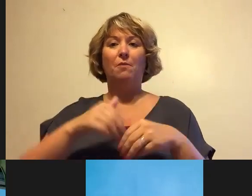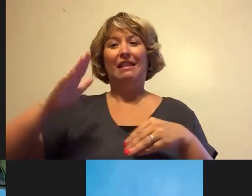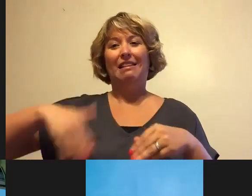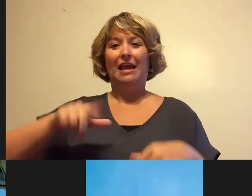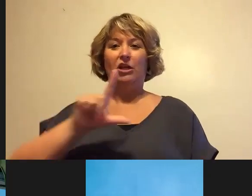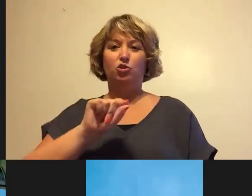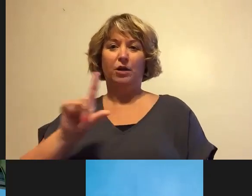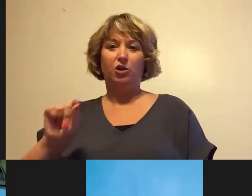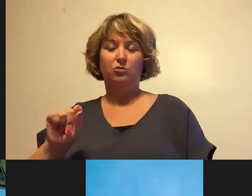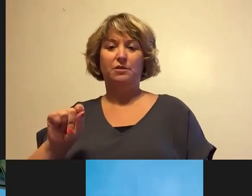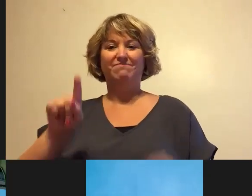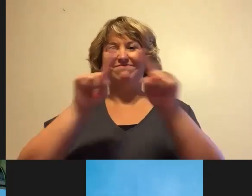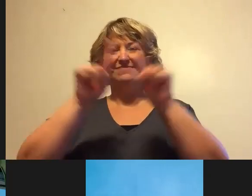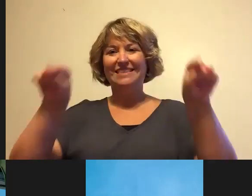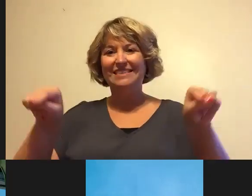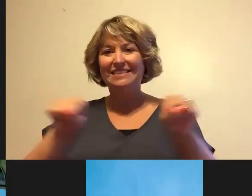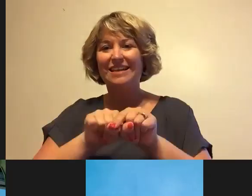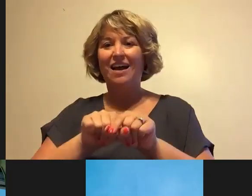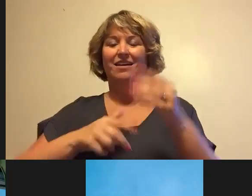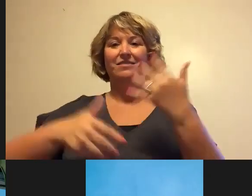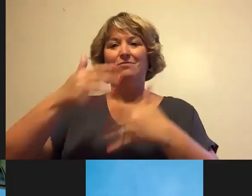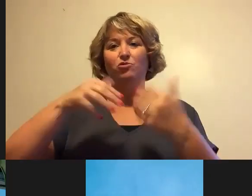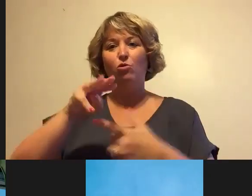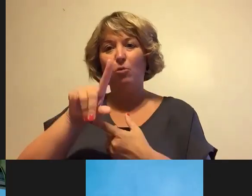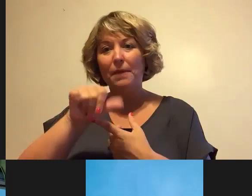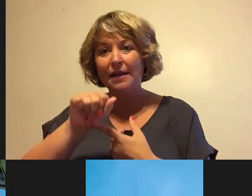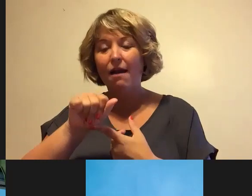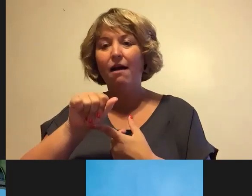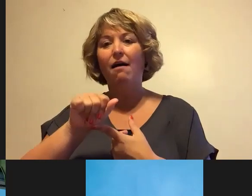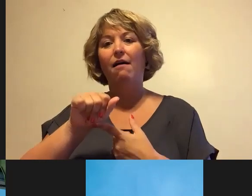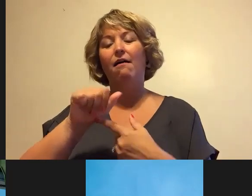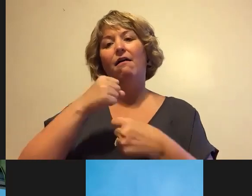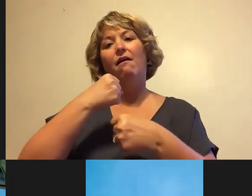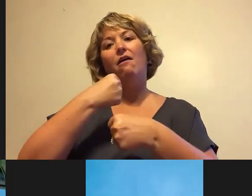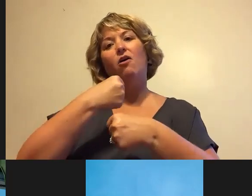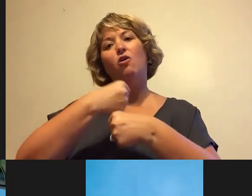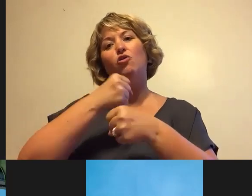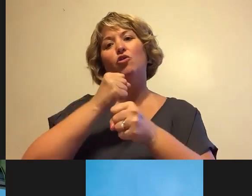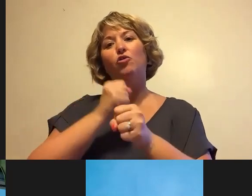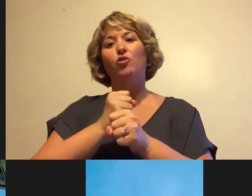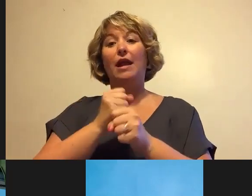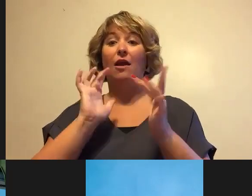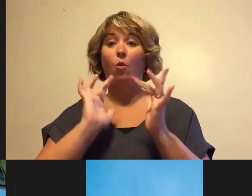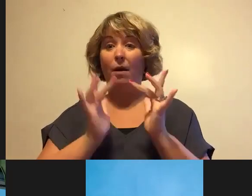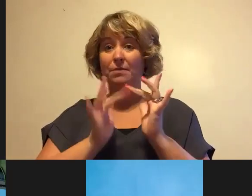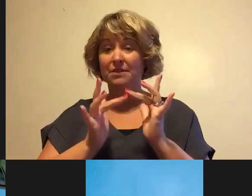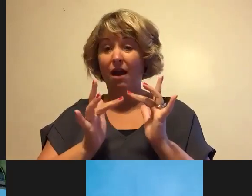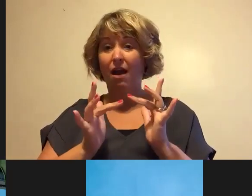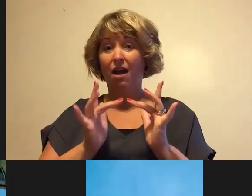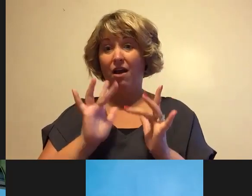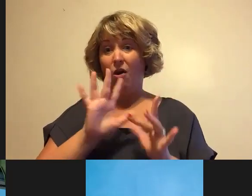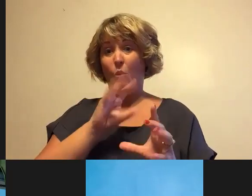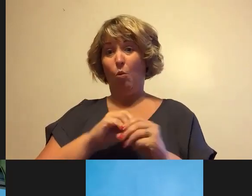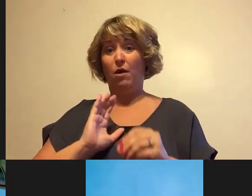signage, social media, creating, we've just created a website on within the transit